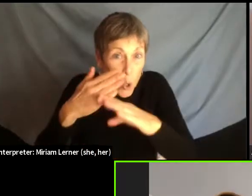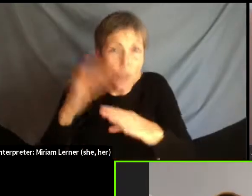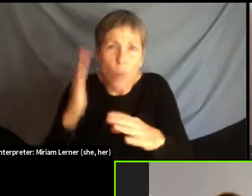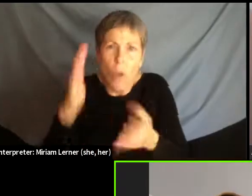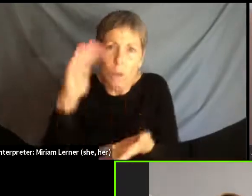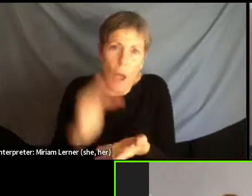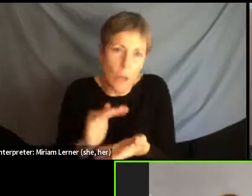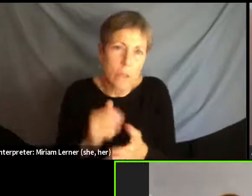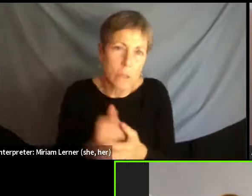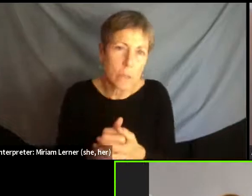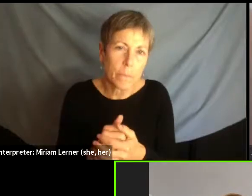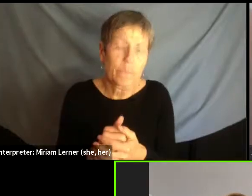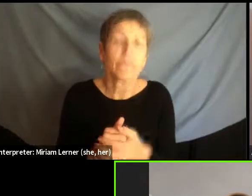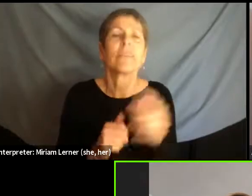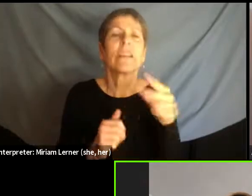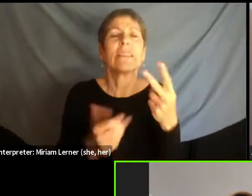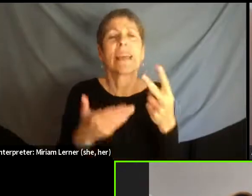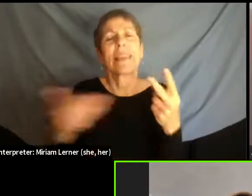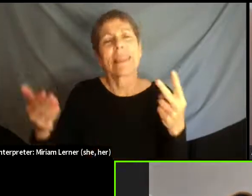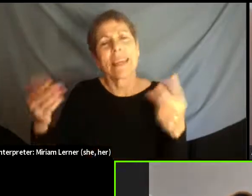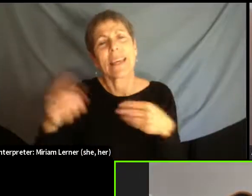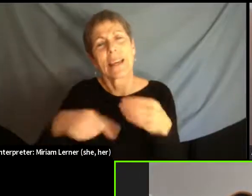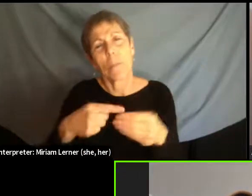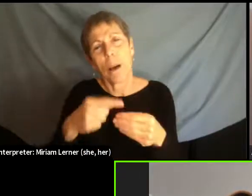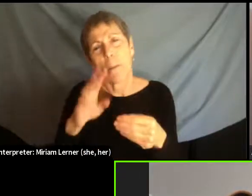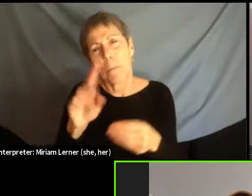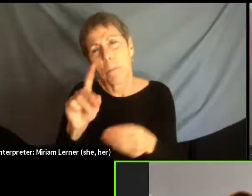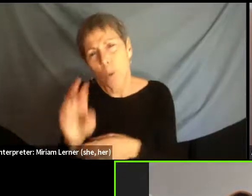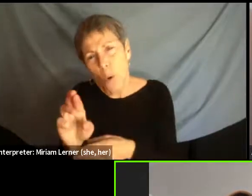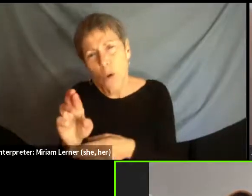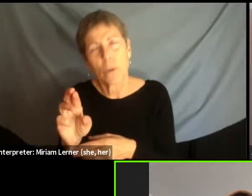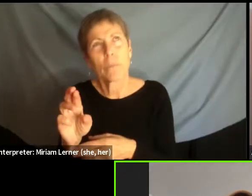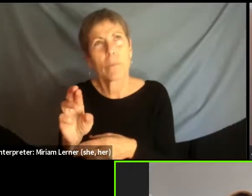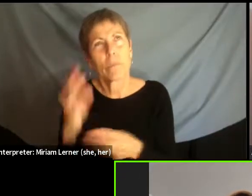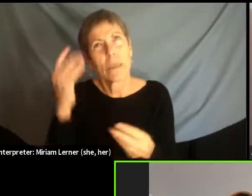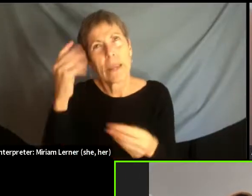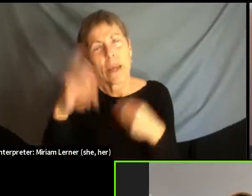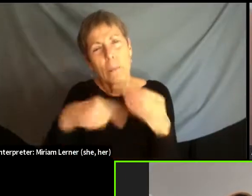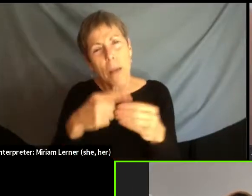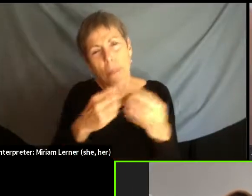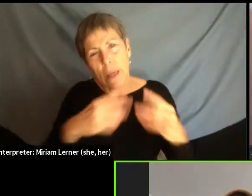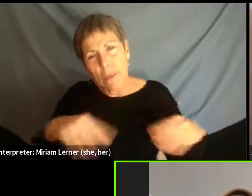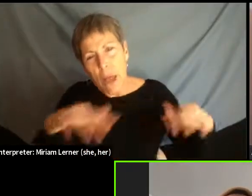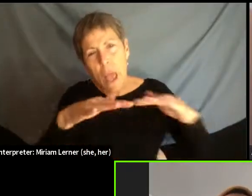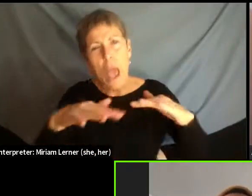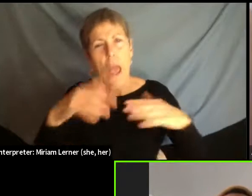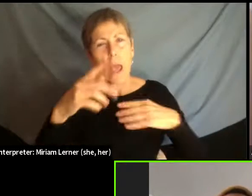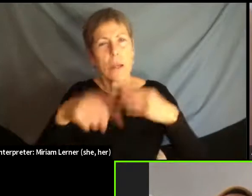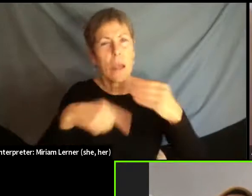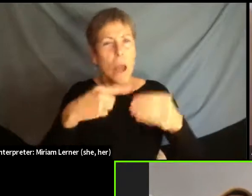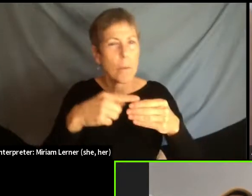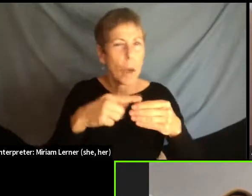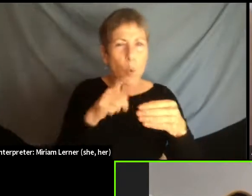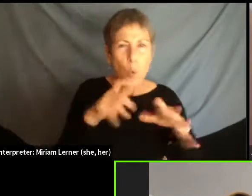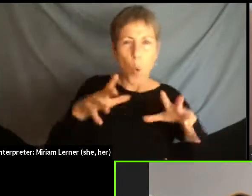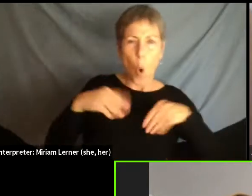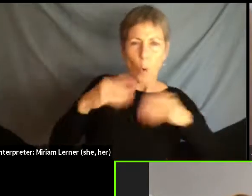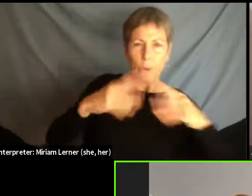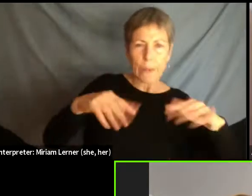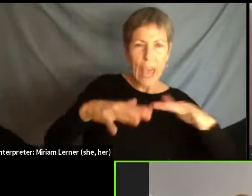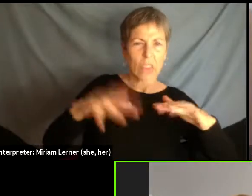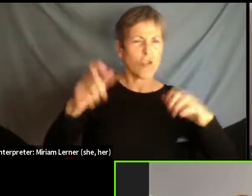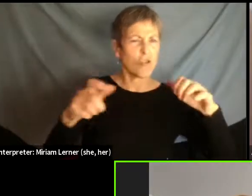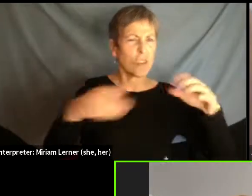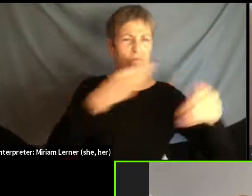And then the second part around the border is sort of the traditional land part. And I think that we need to start really thinking about redistribution of land, letting the